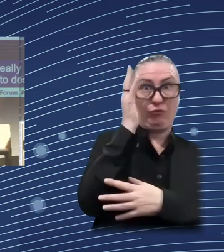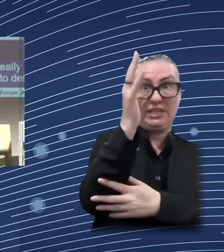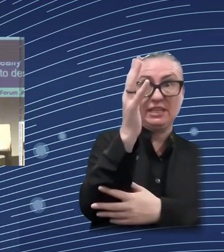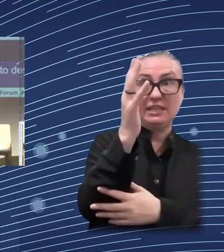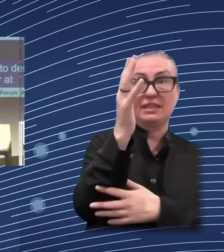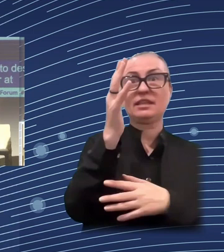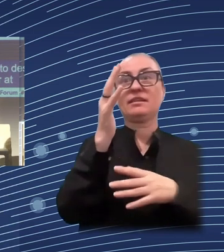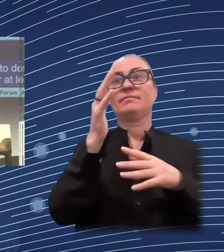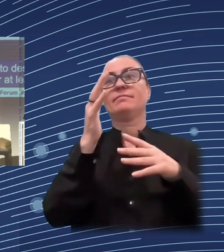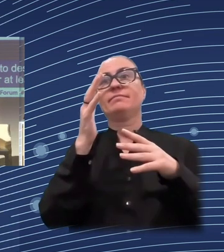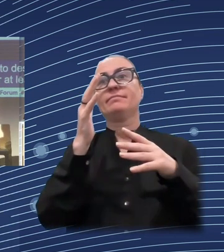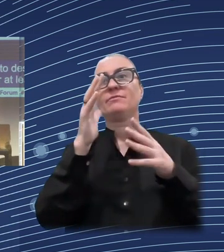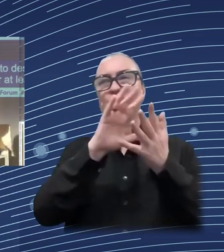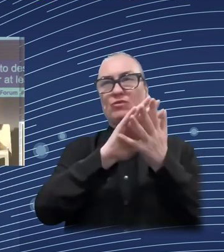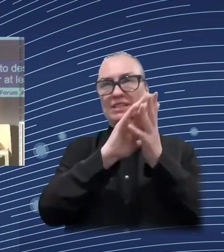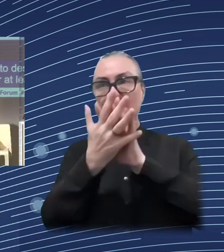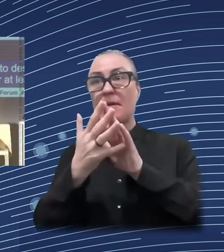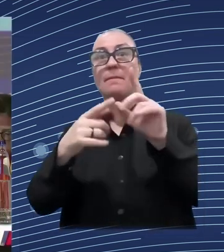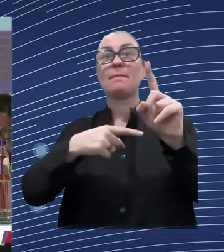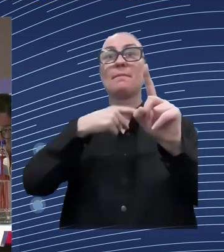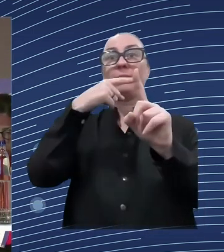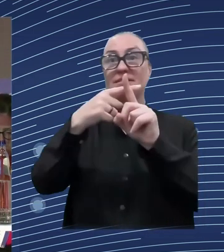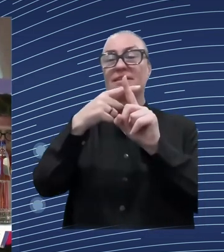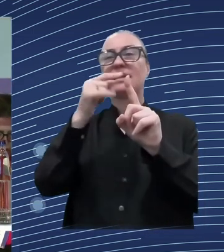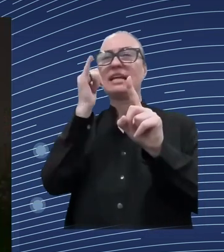That's about it from my side. Thanks. Many thanks.